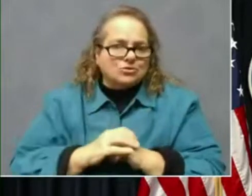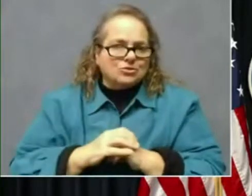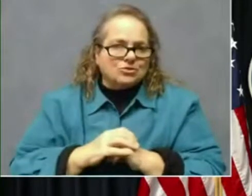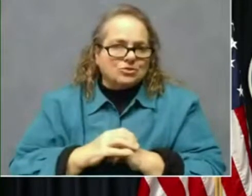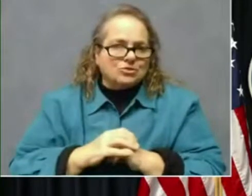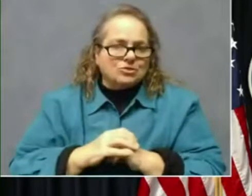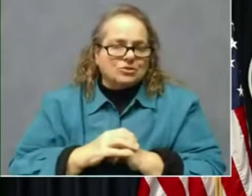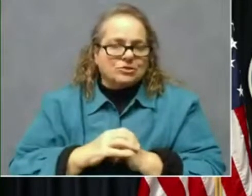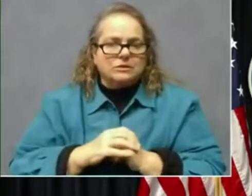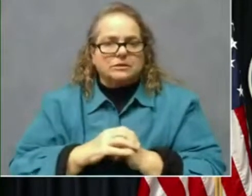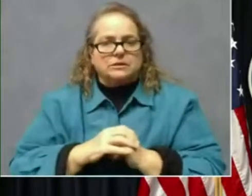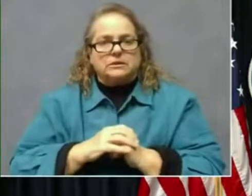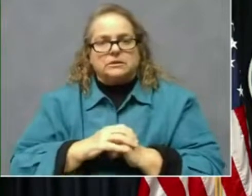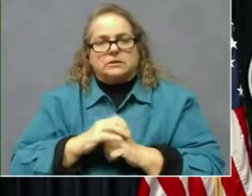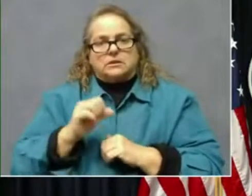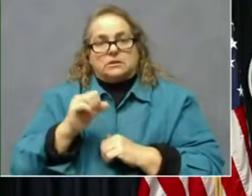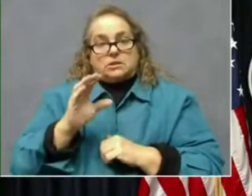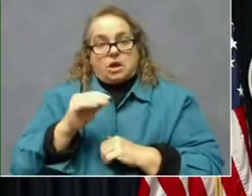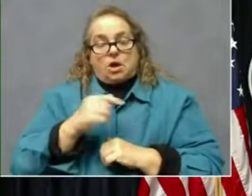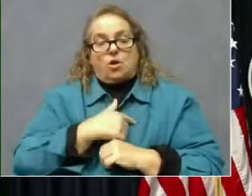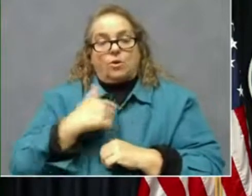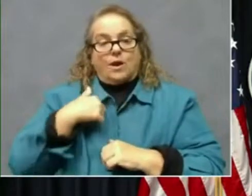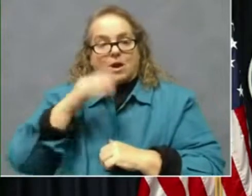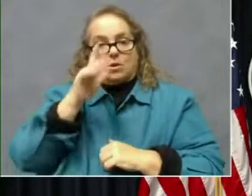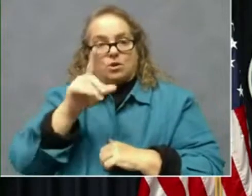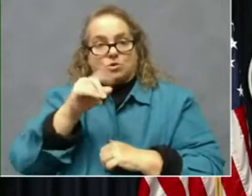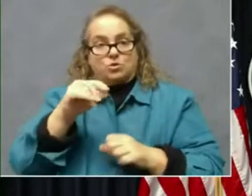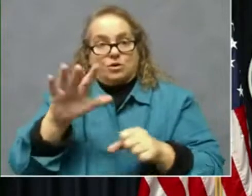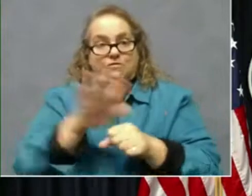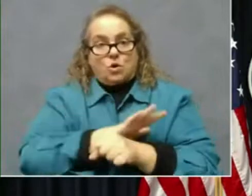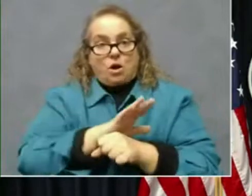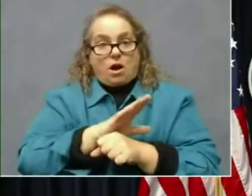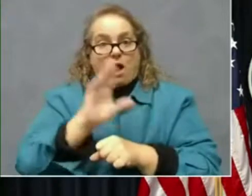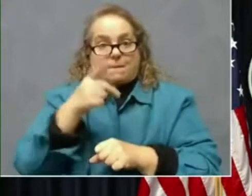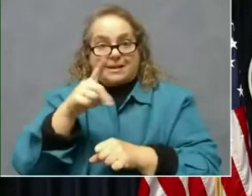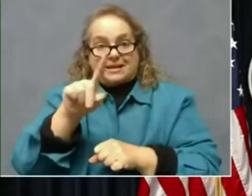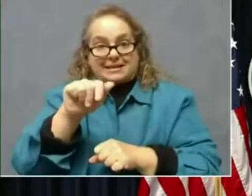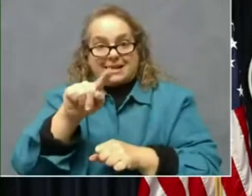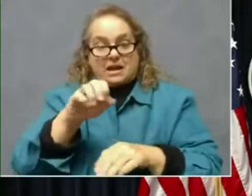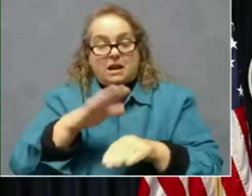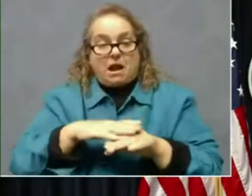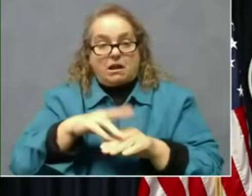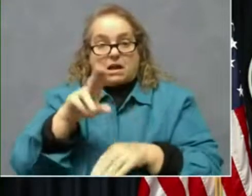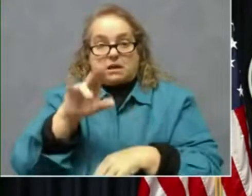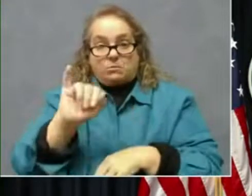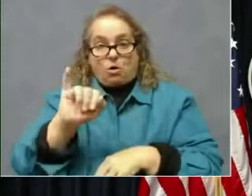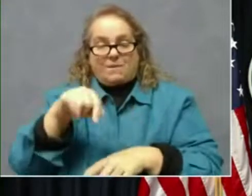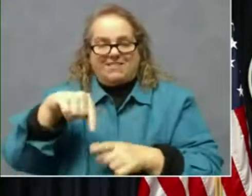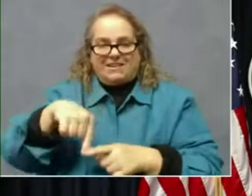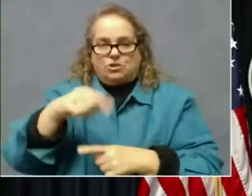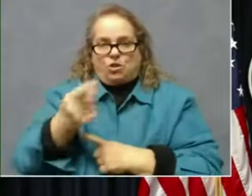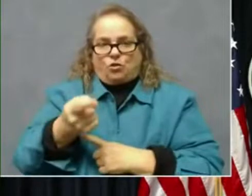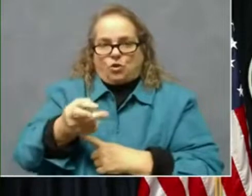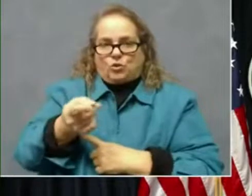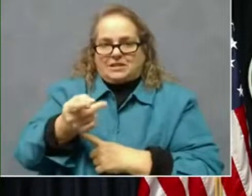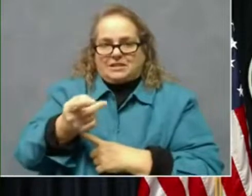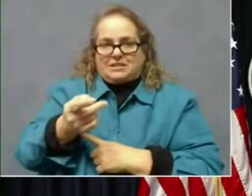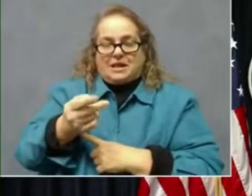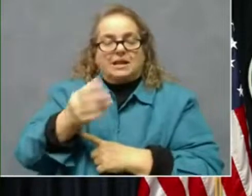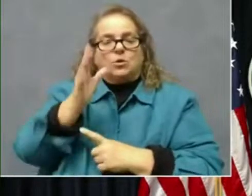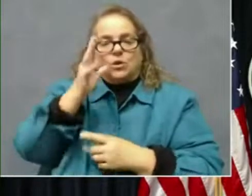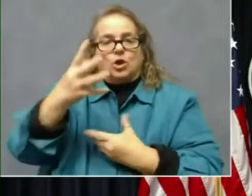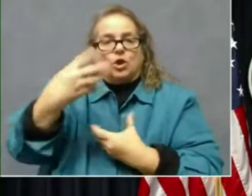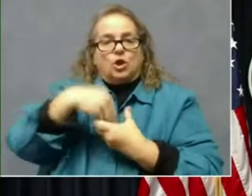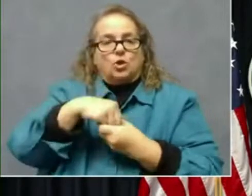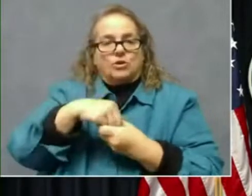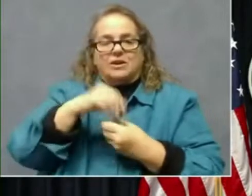So we're going to do a full update on unemployment this Thursday, because it'll include not only the, the numbers, which we'll, we'll